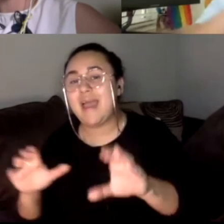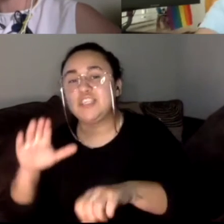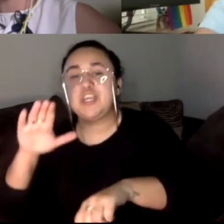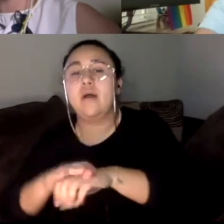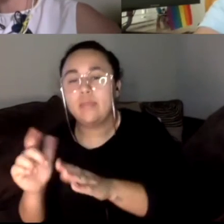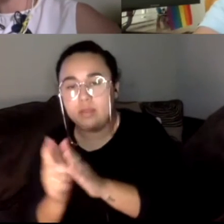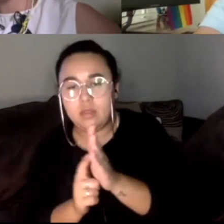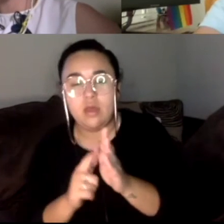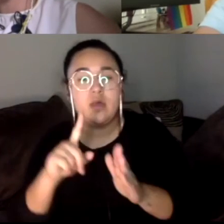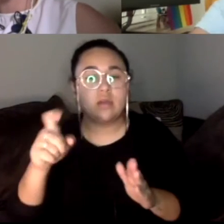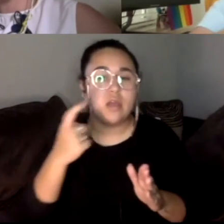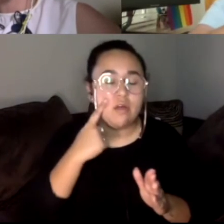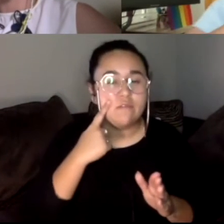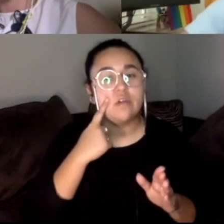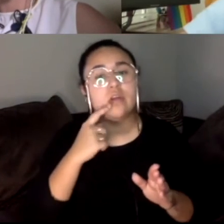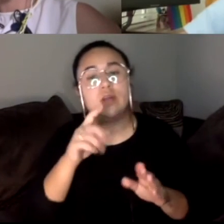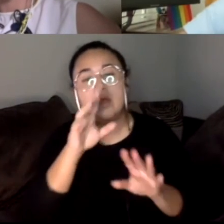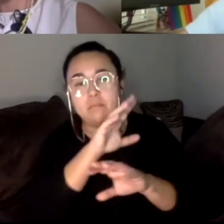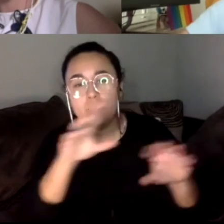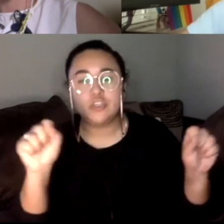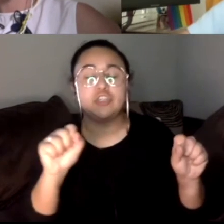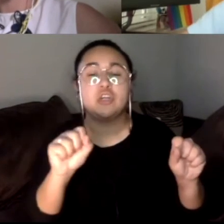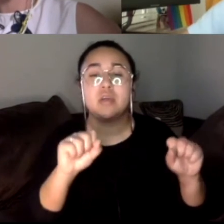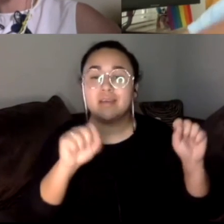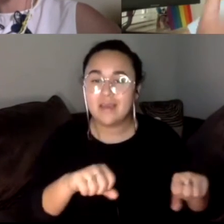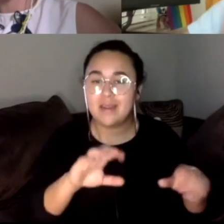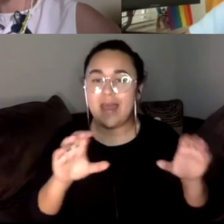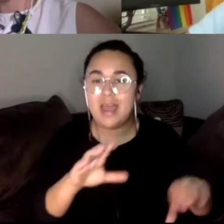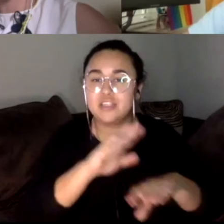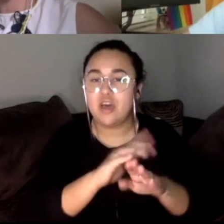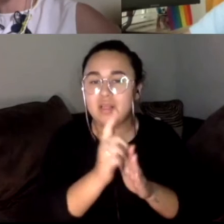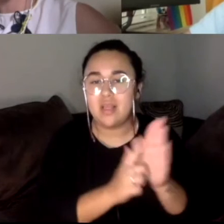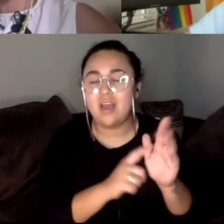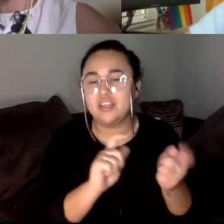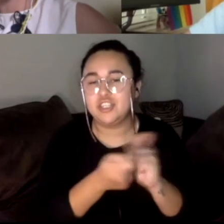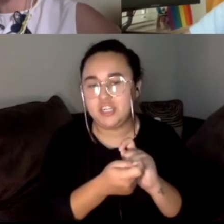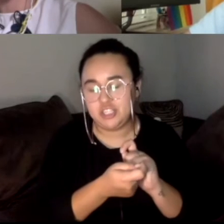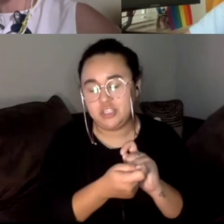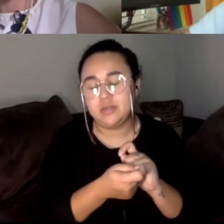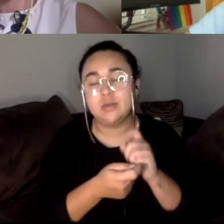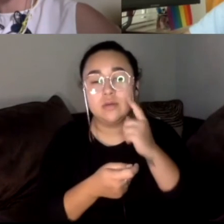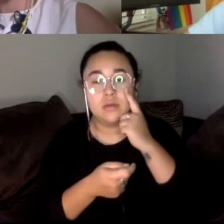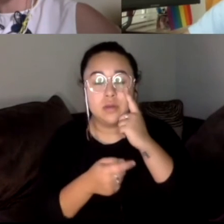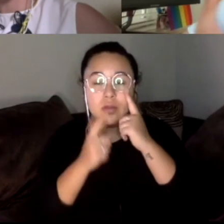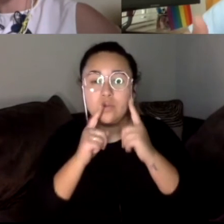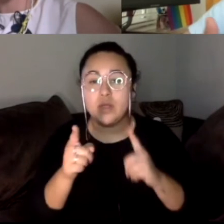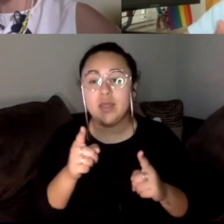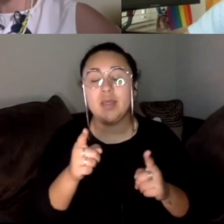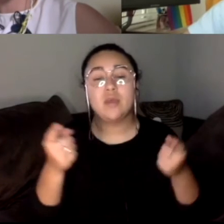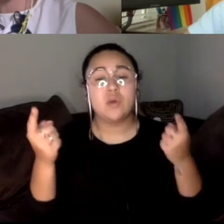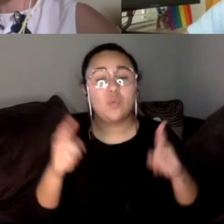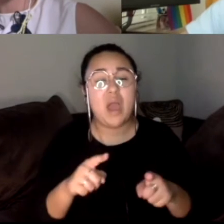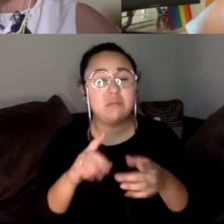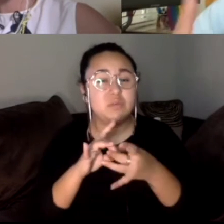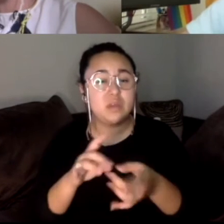administration, executive branch acts on the law, so he can change it differently. Obviously, the proponents of the recall are probably genuinely